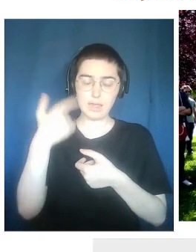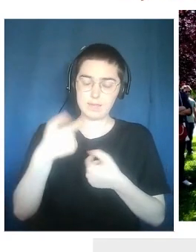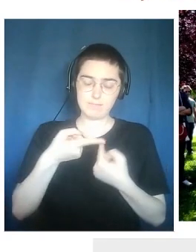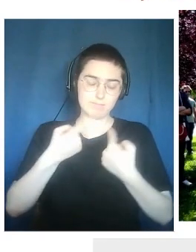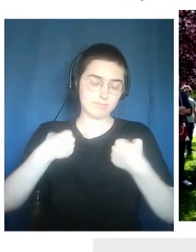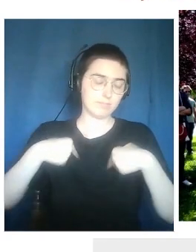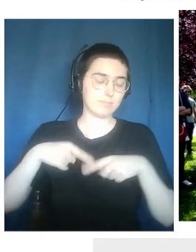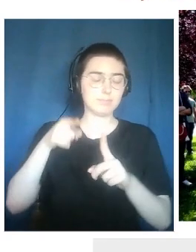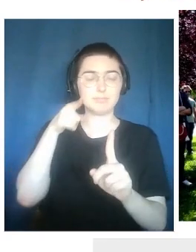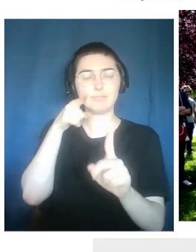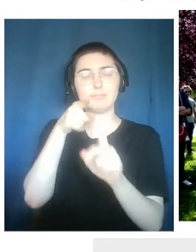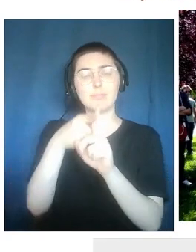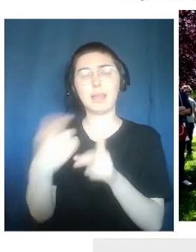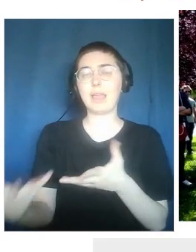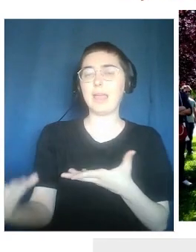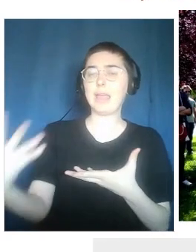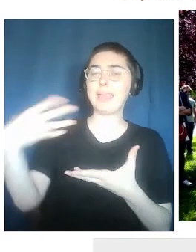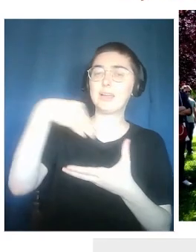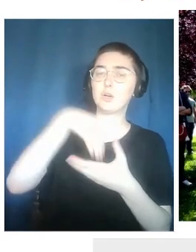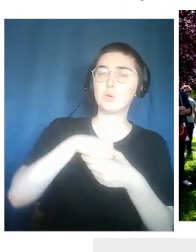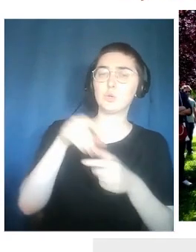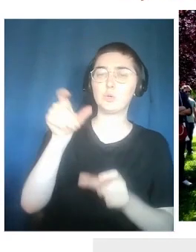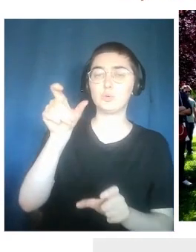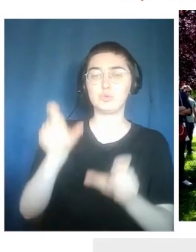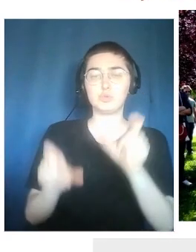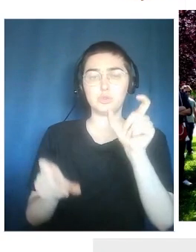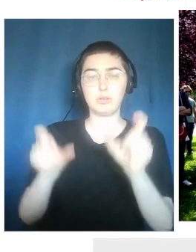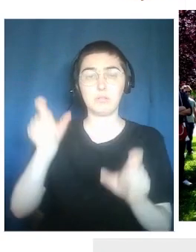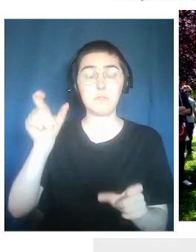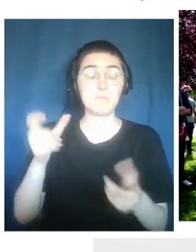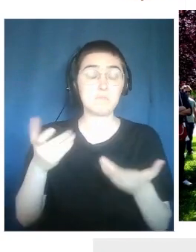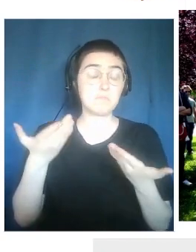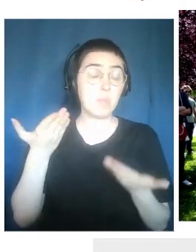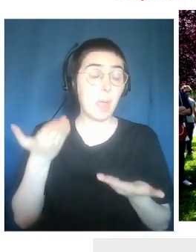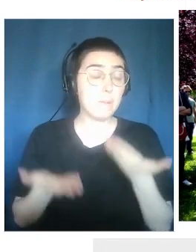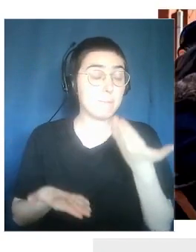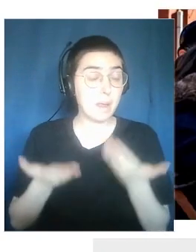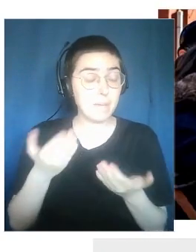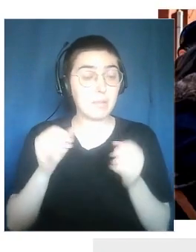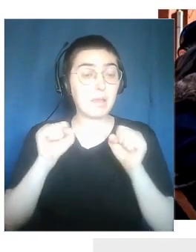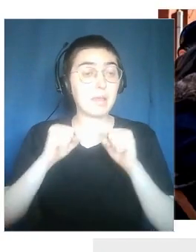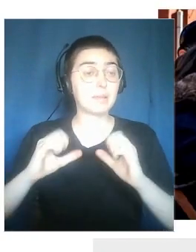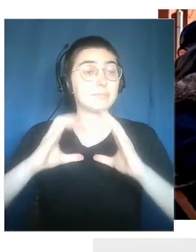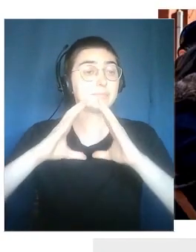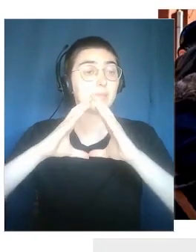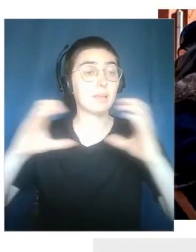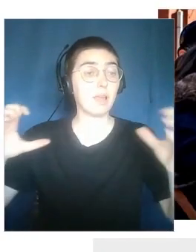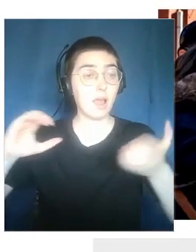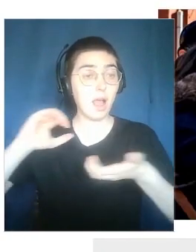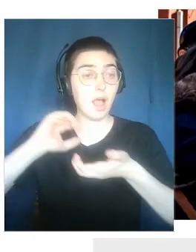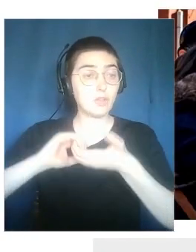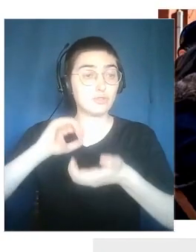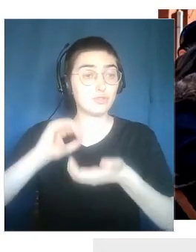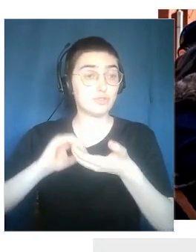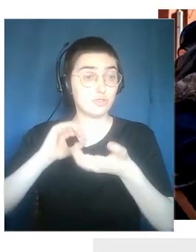focus on inclusion, be it talking about social cooperatives or